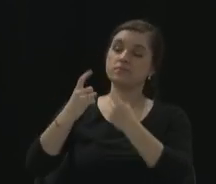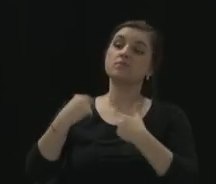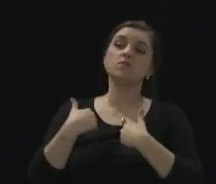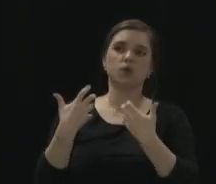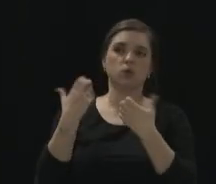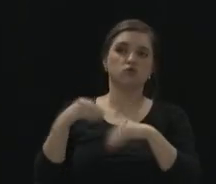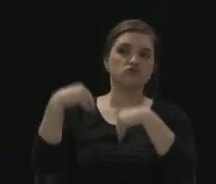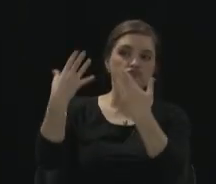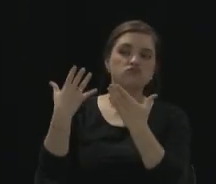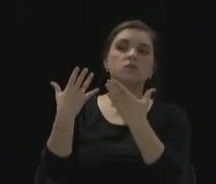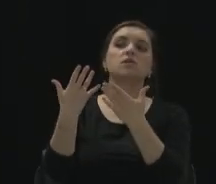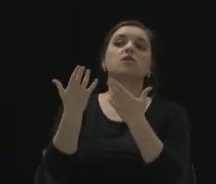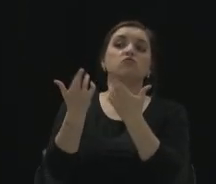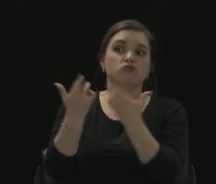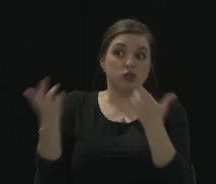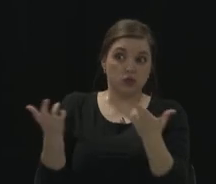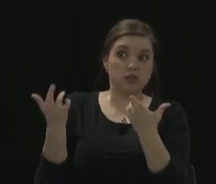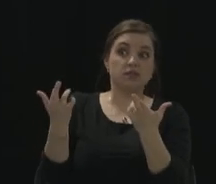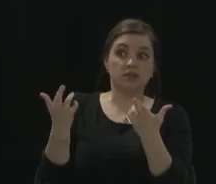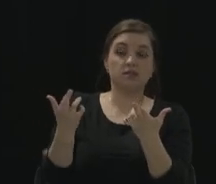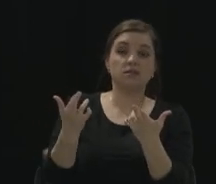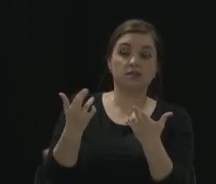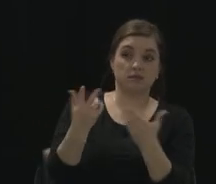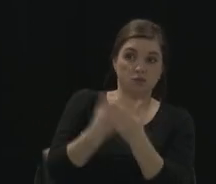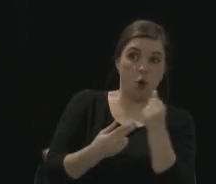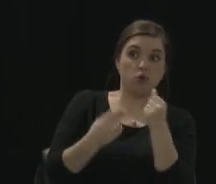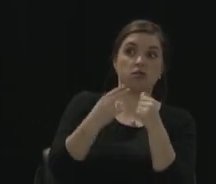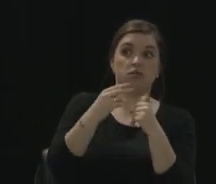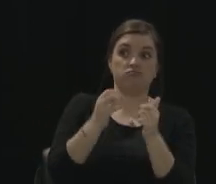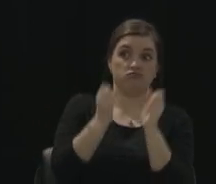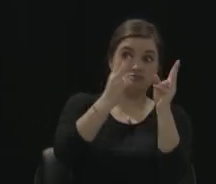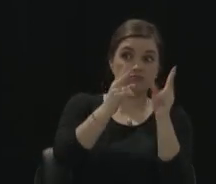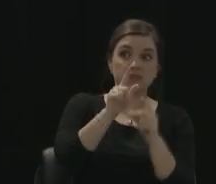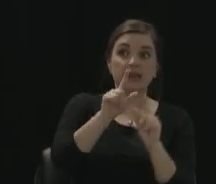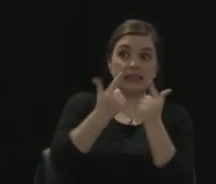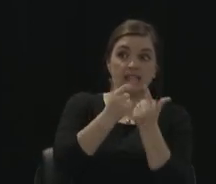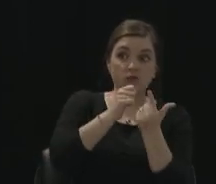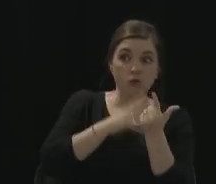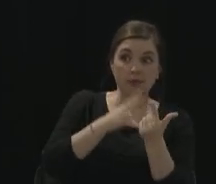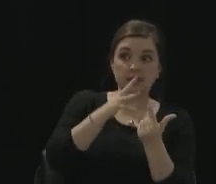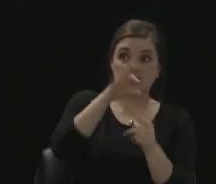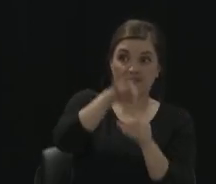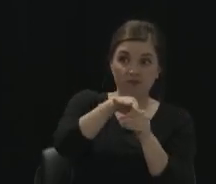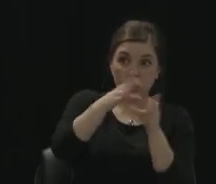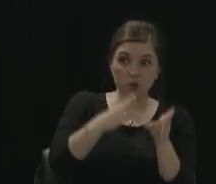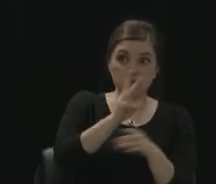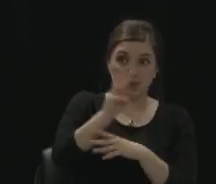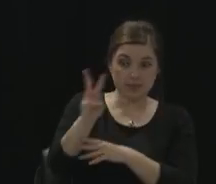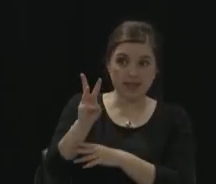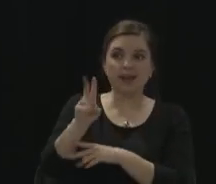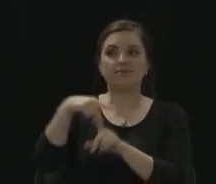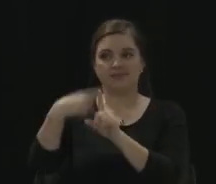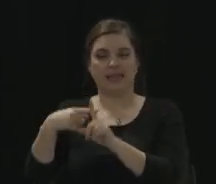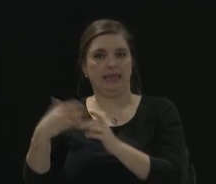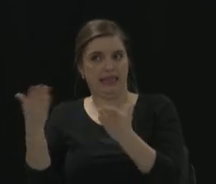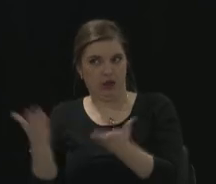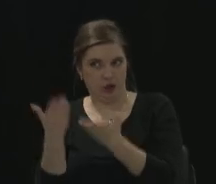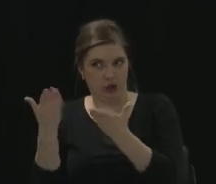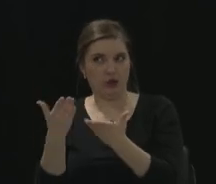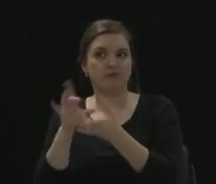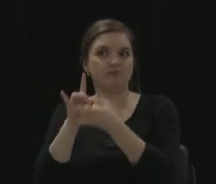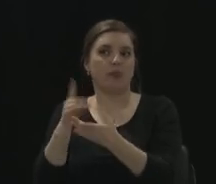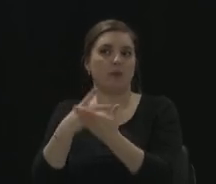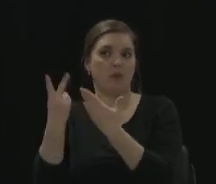website, as well as here in the programming. So we've got some links to websites that will be helpful to you.